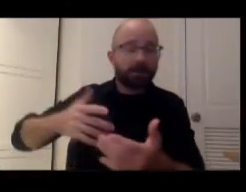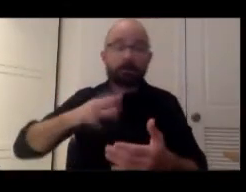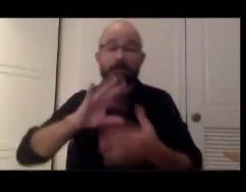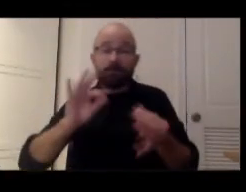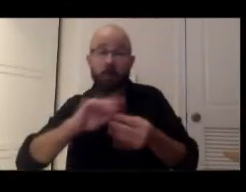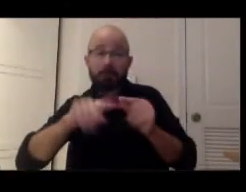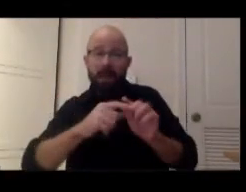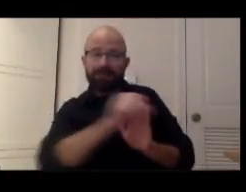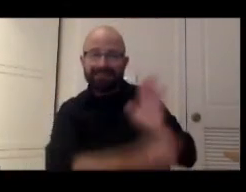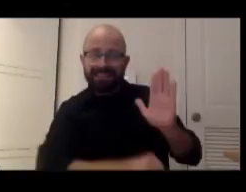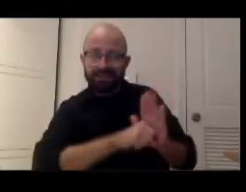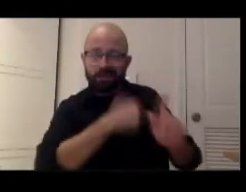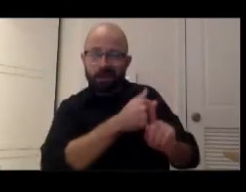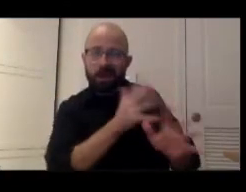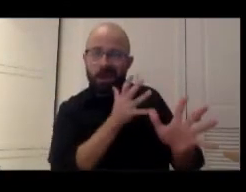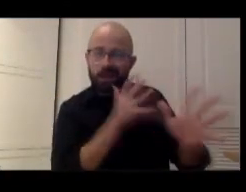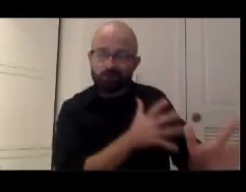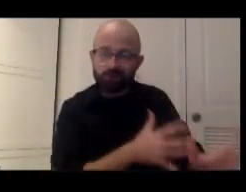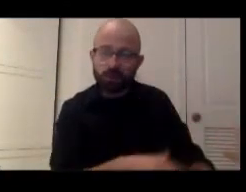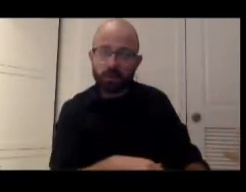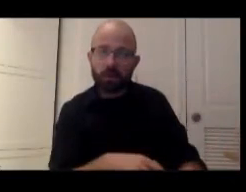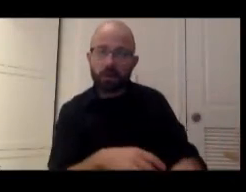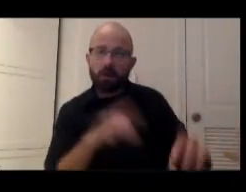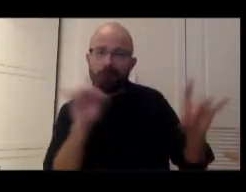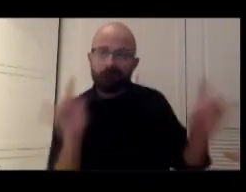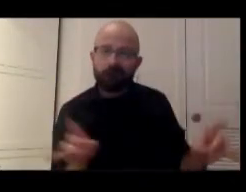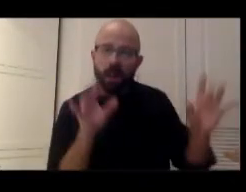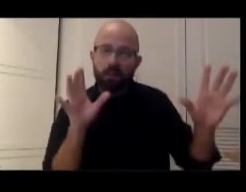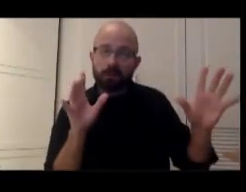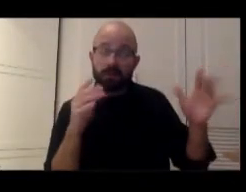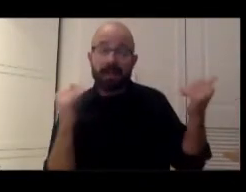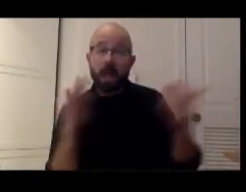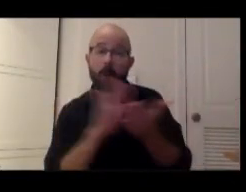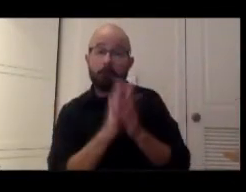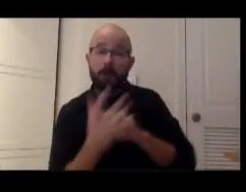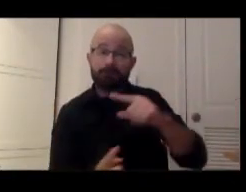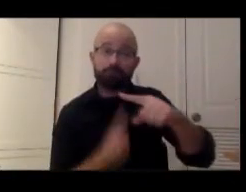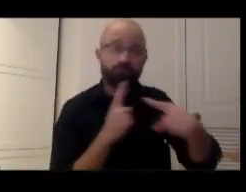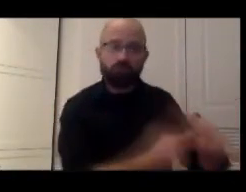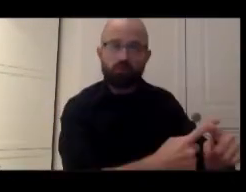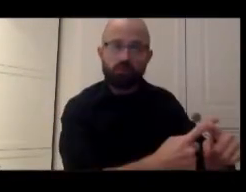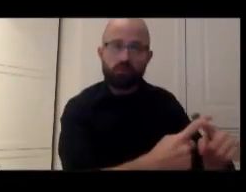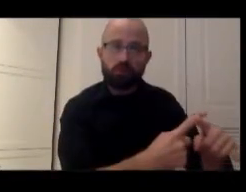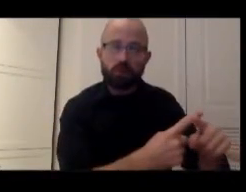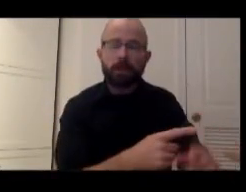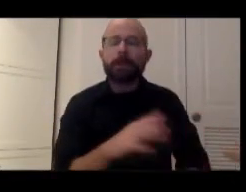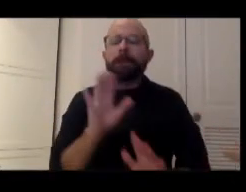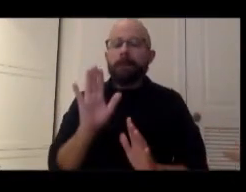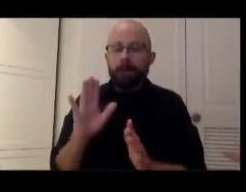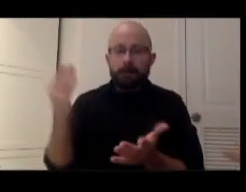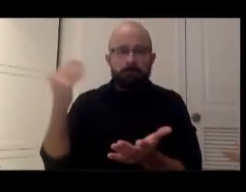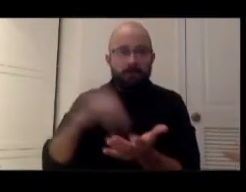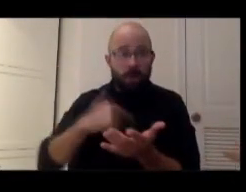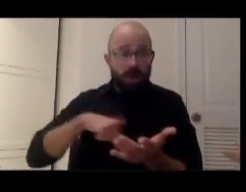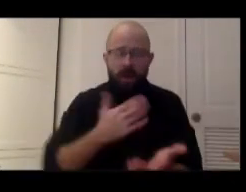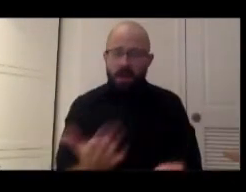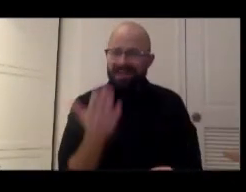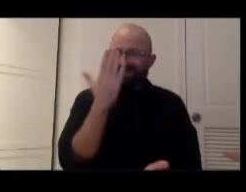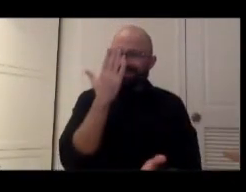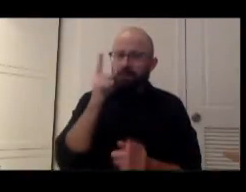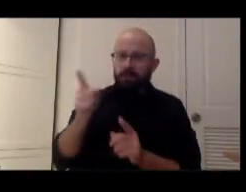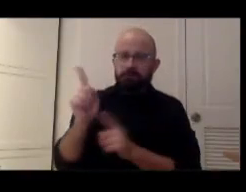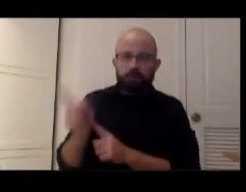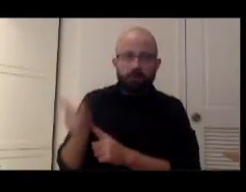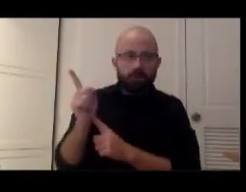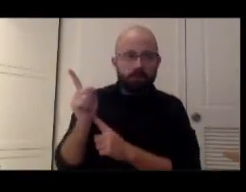violence in which Asian faces are now targets, again, we have to come to this moment where we understand that this